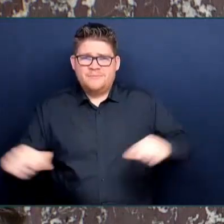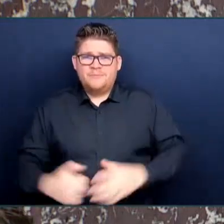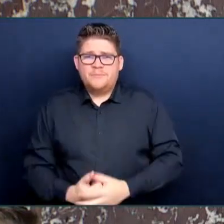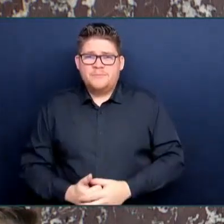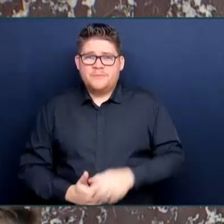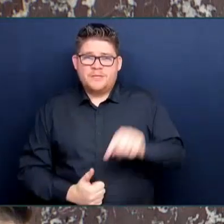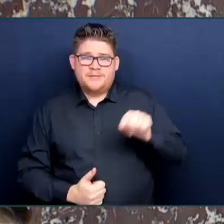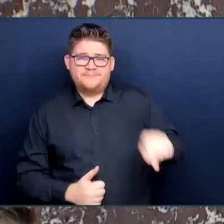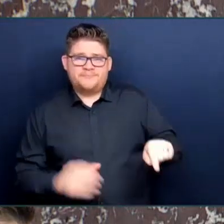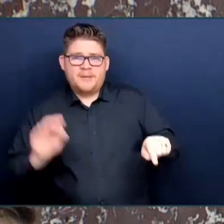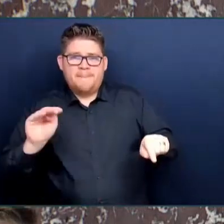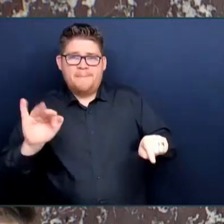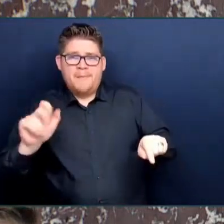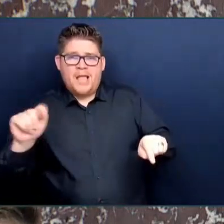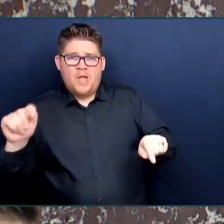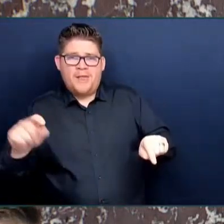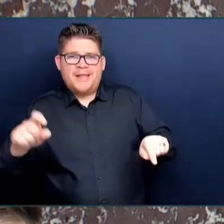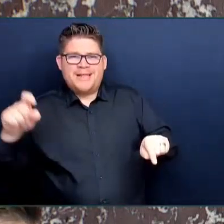fibre.